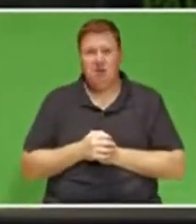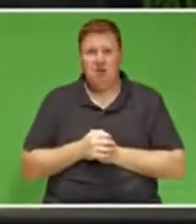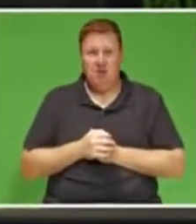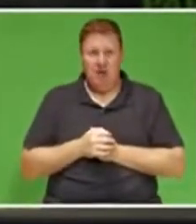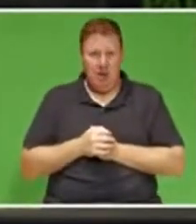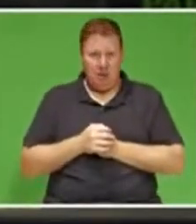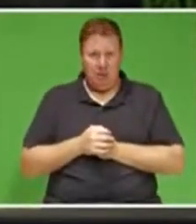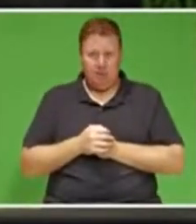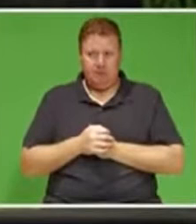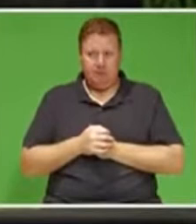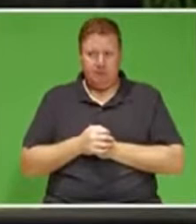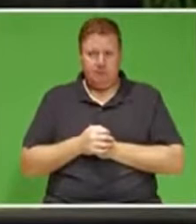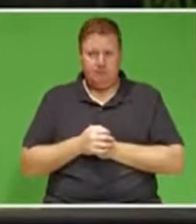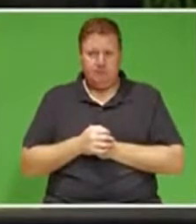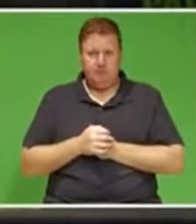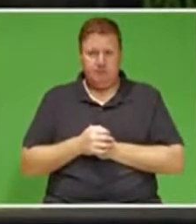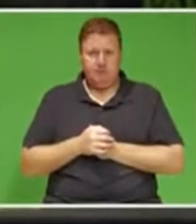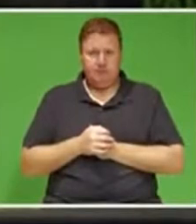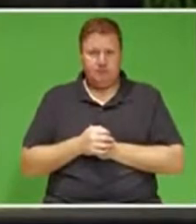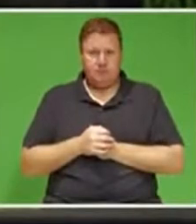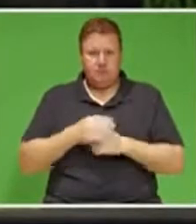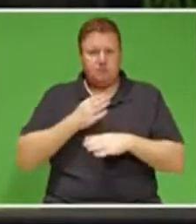The task we have